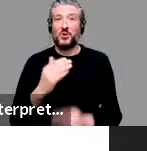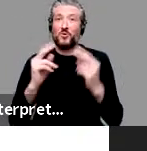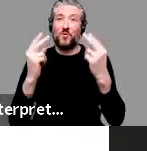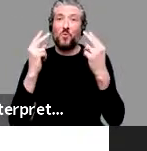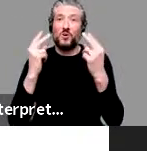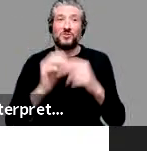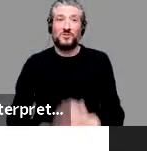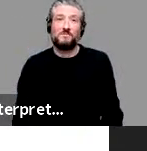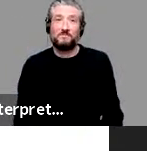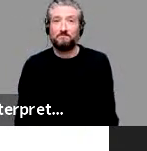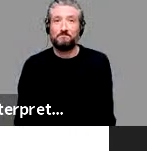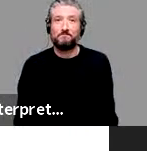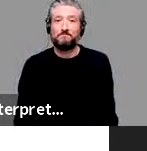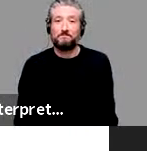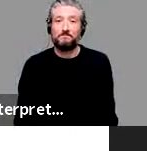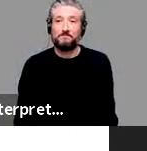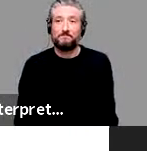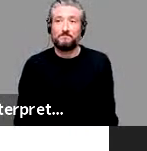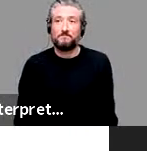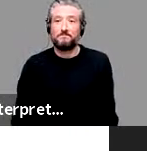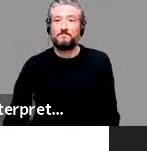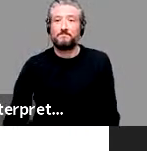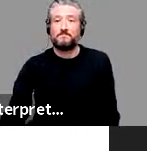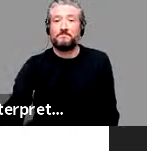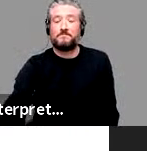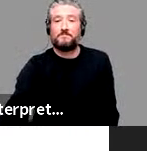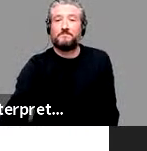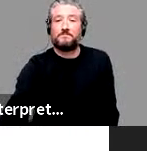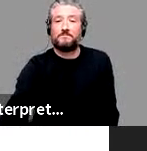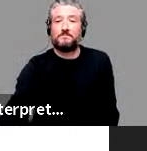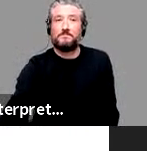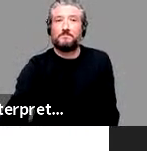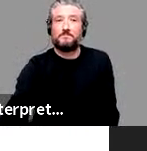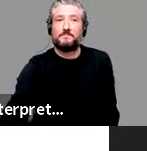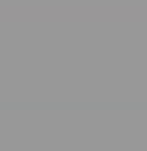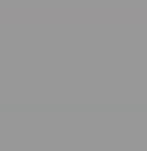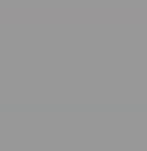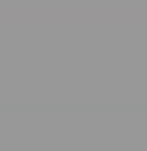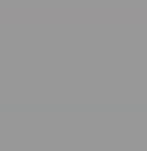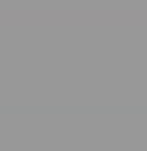Okay. Okay, we won't go on. I'll stop there.